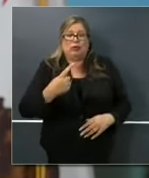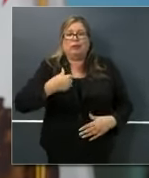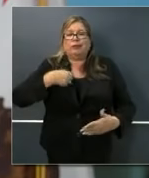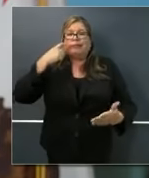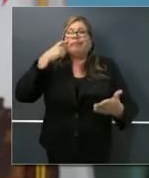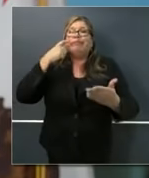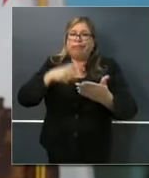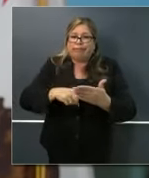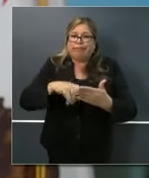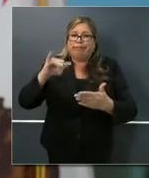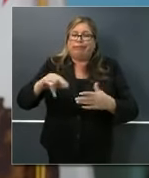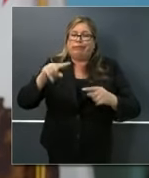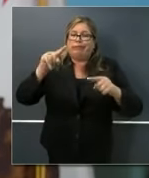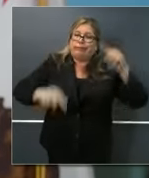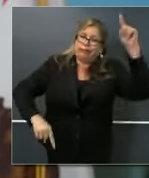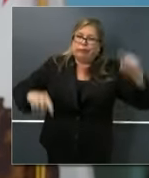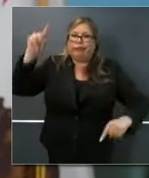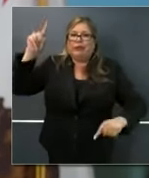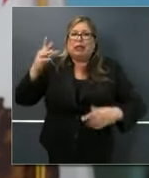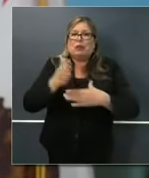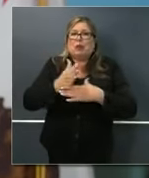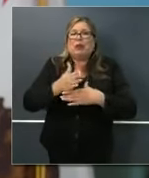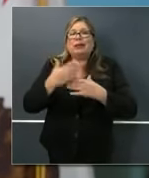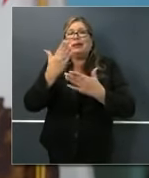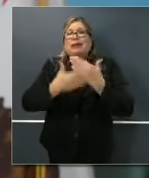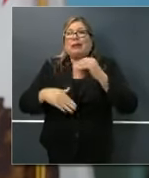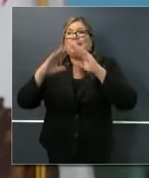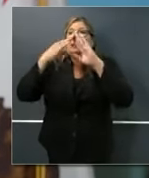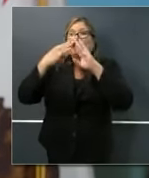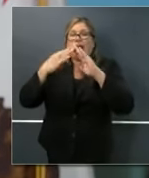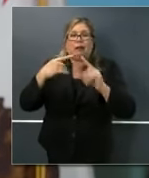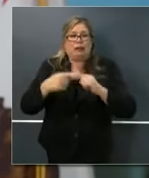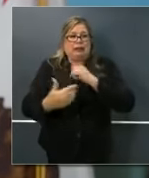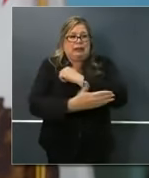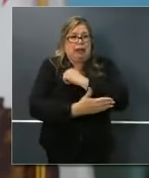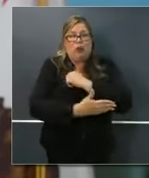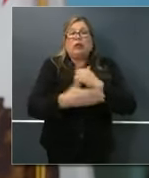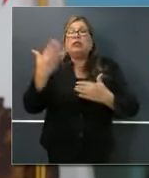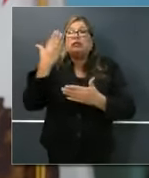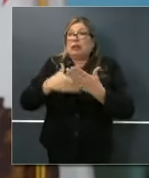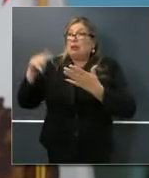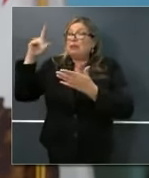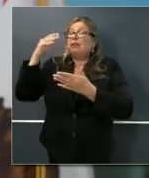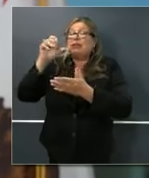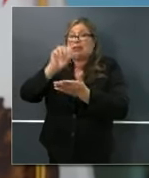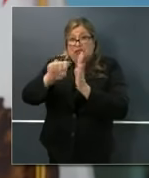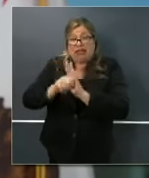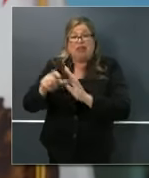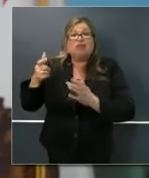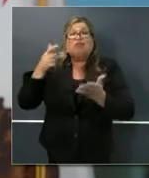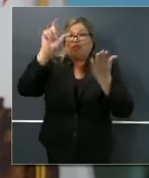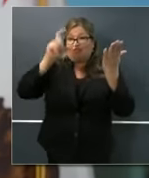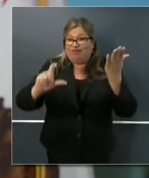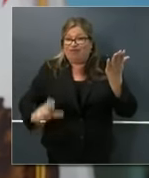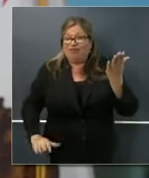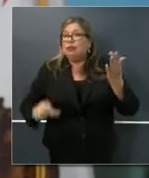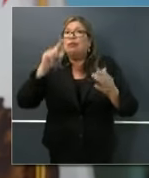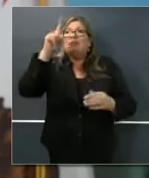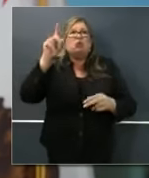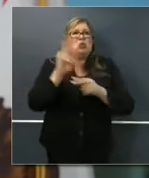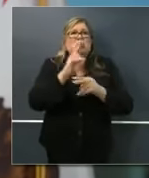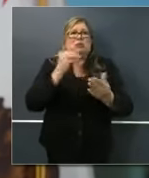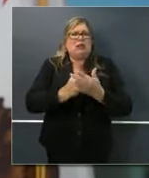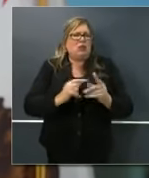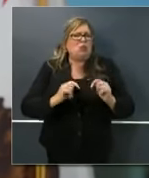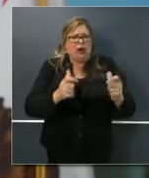within cities and counties about how quickly some people are utilizing the resources the state has been making available and how